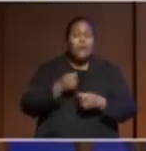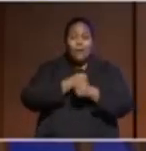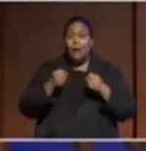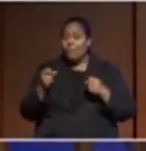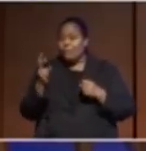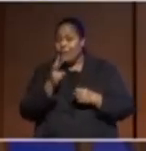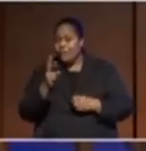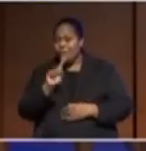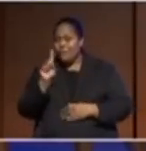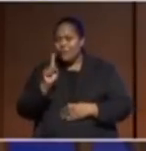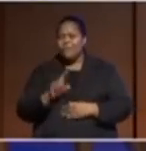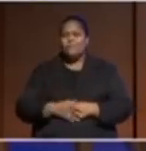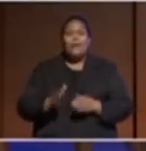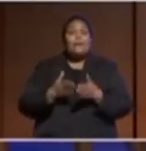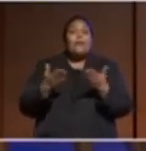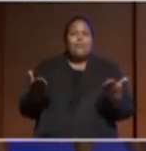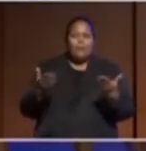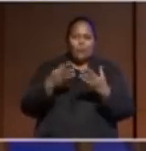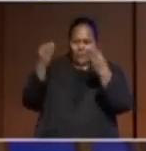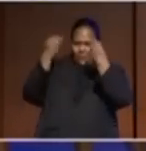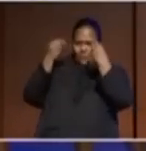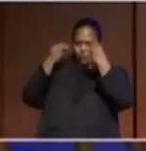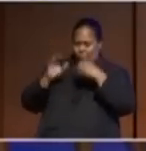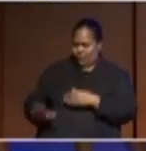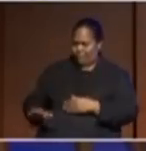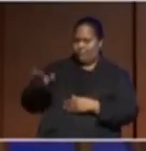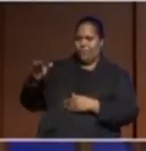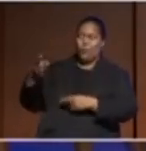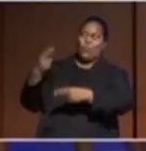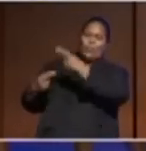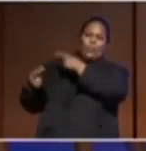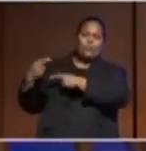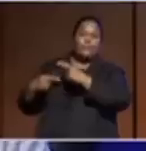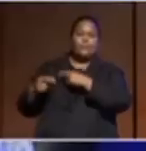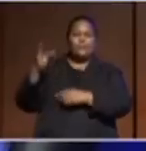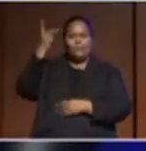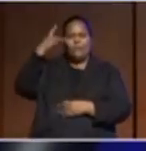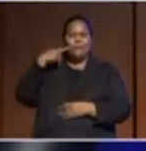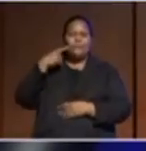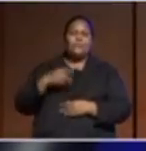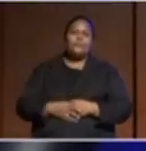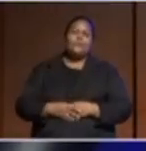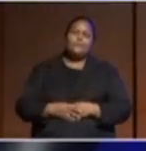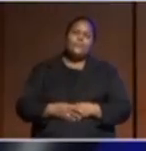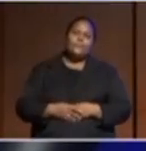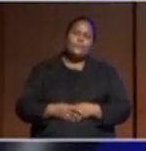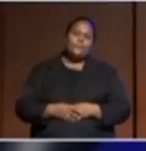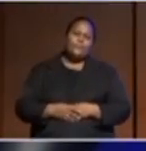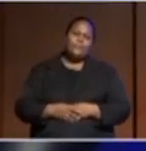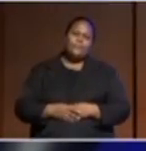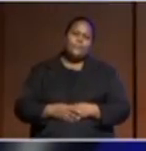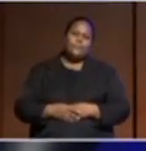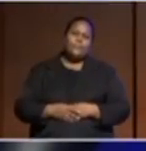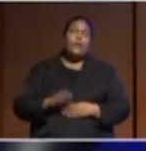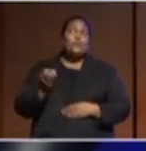we've been taught from the laps of our parents. So, last year,